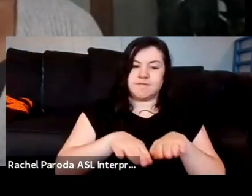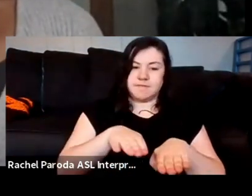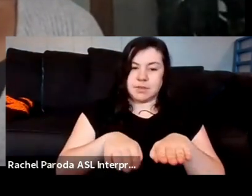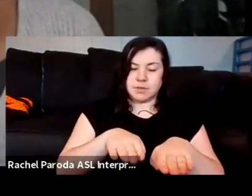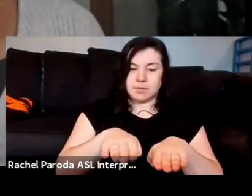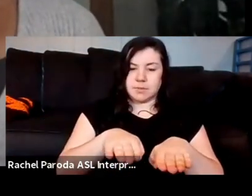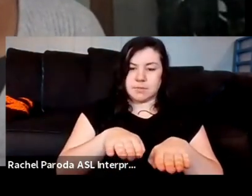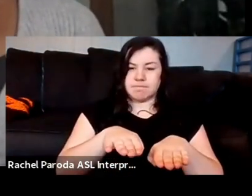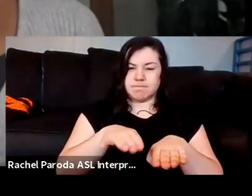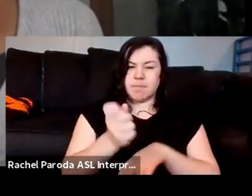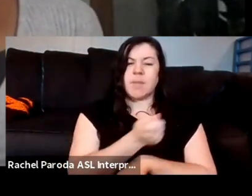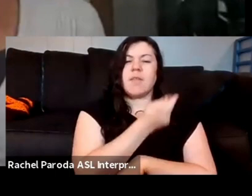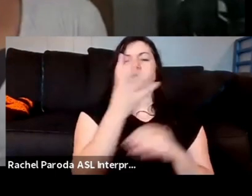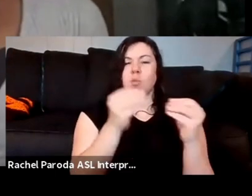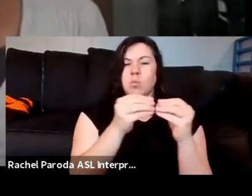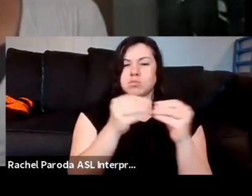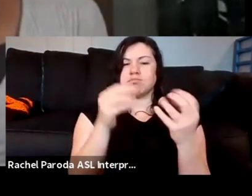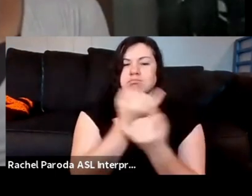Try a few more on your own.